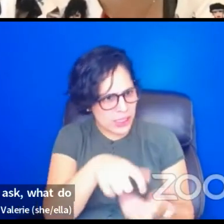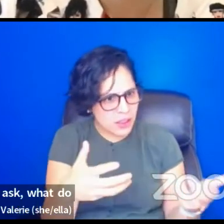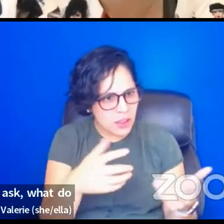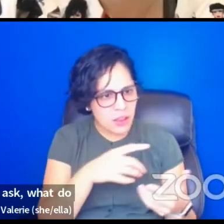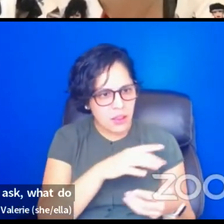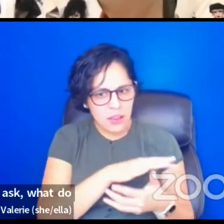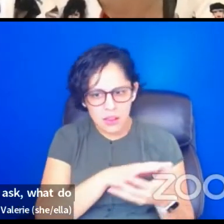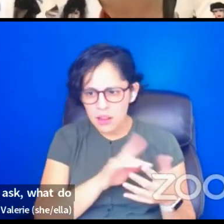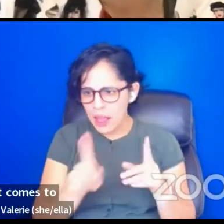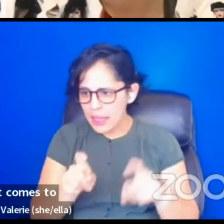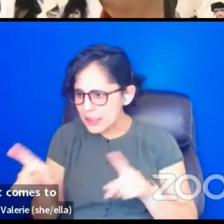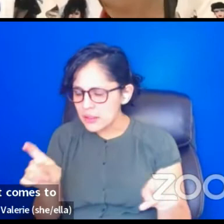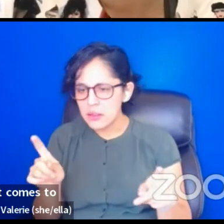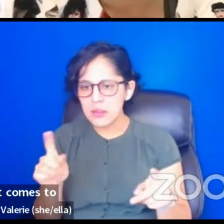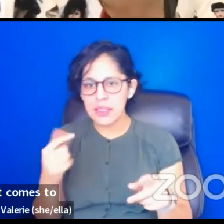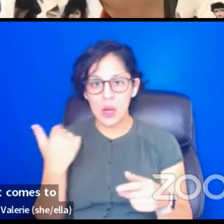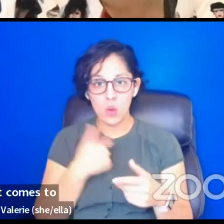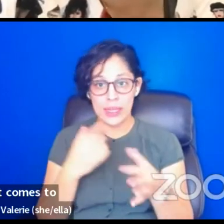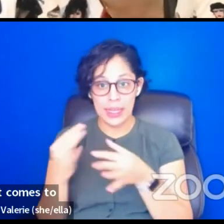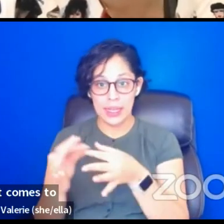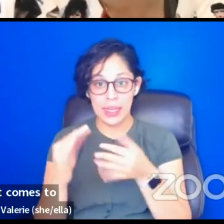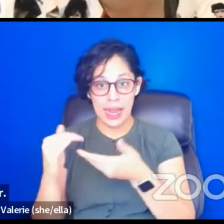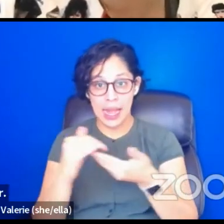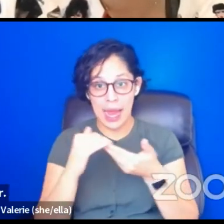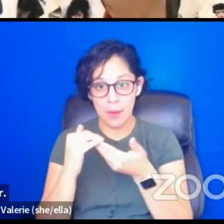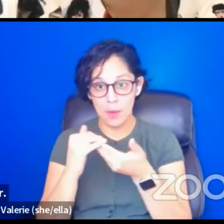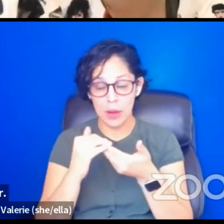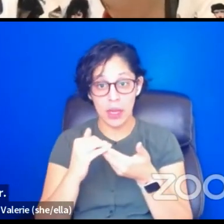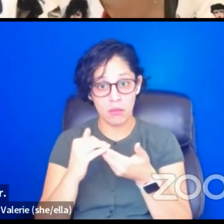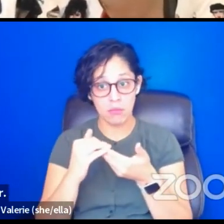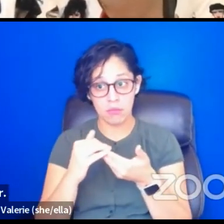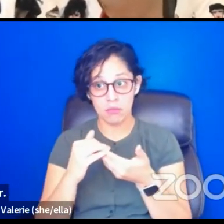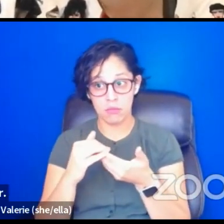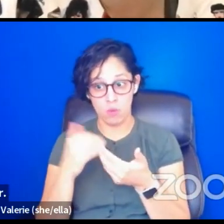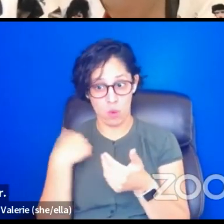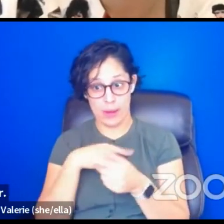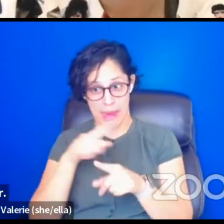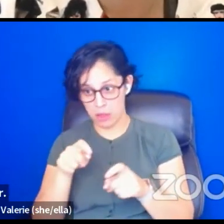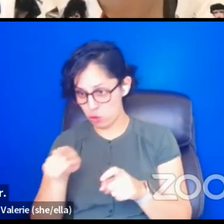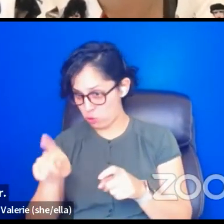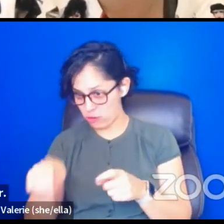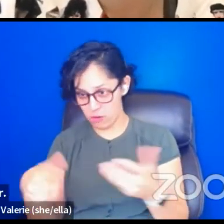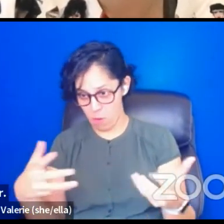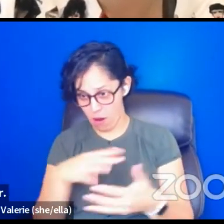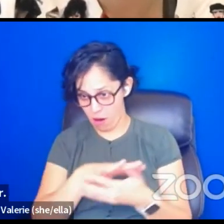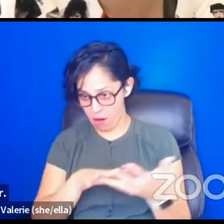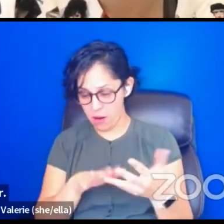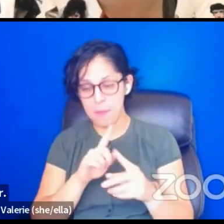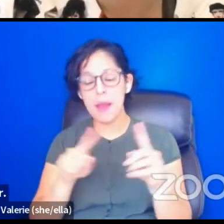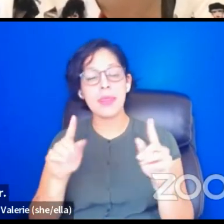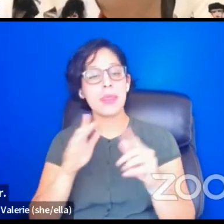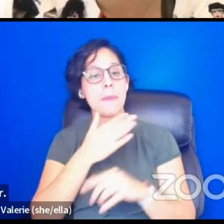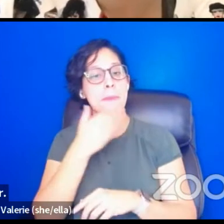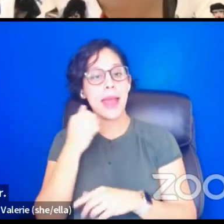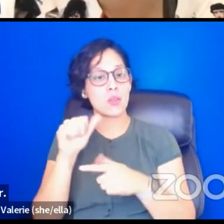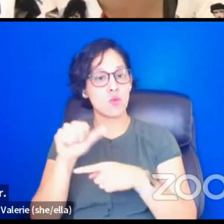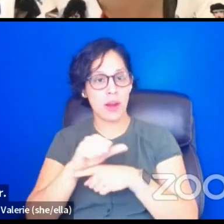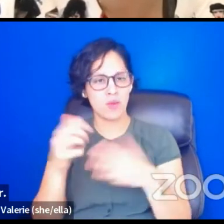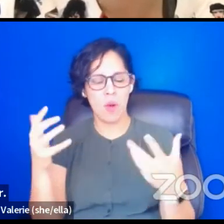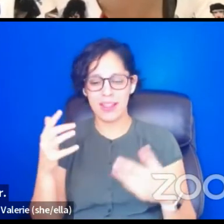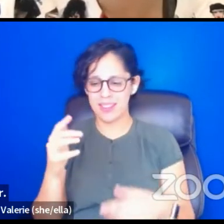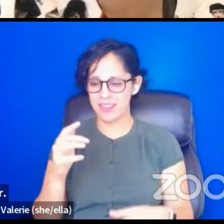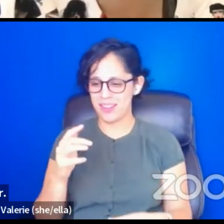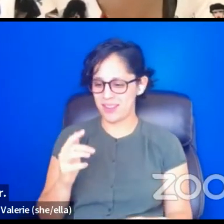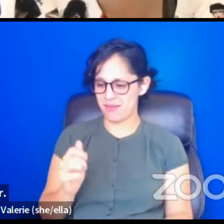comes to collaborating with each other, but also the best practice for that is to ask yourself